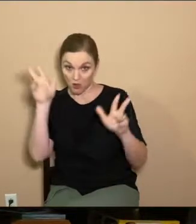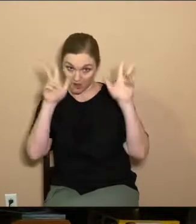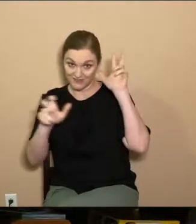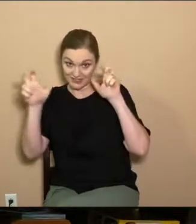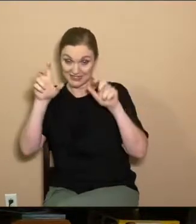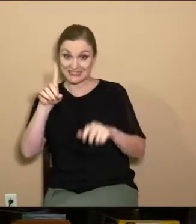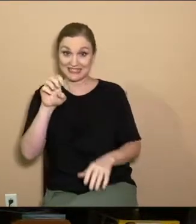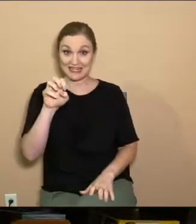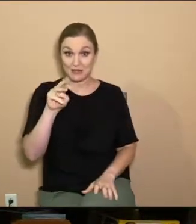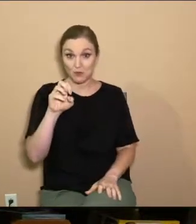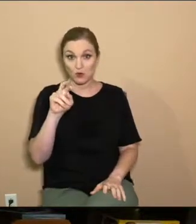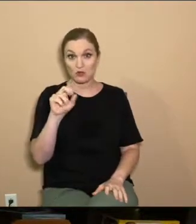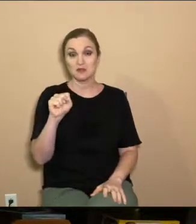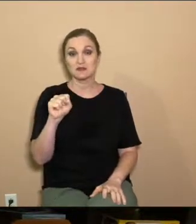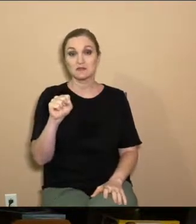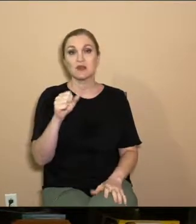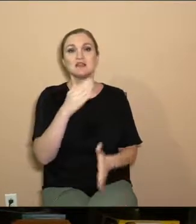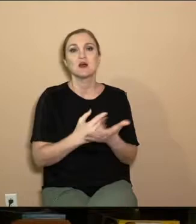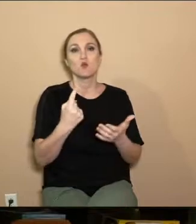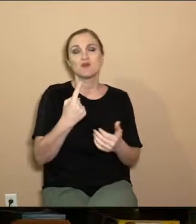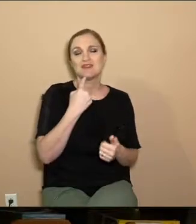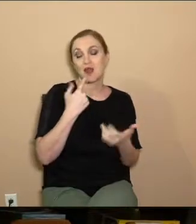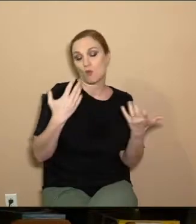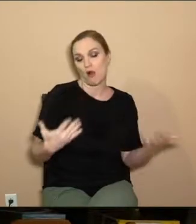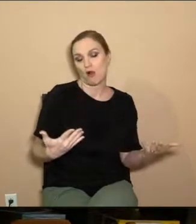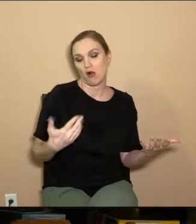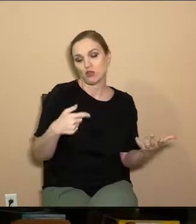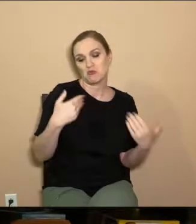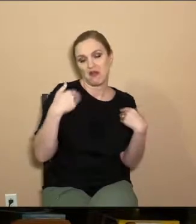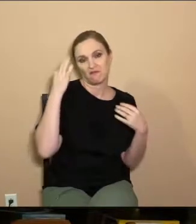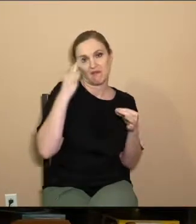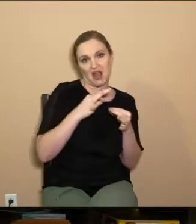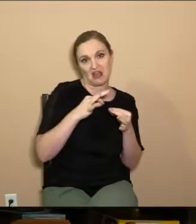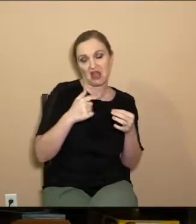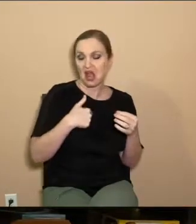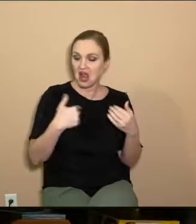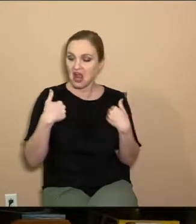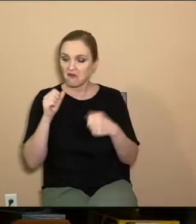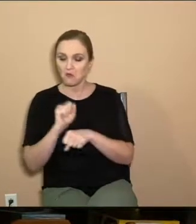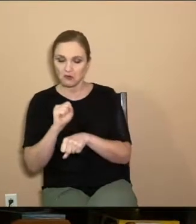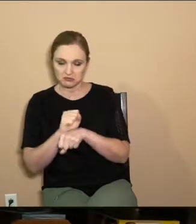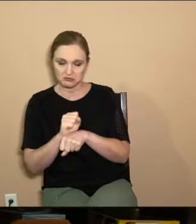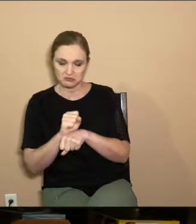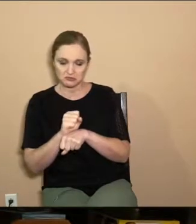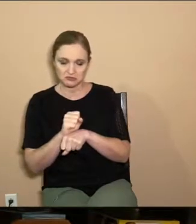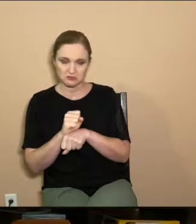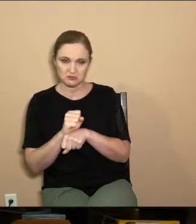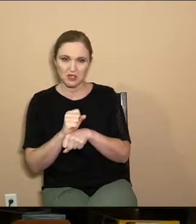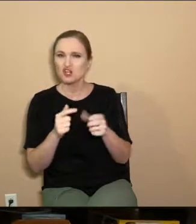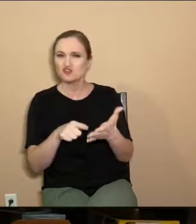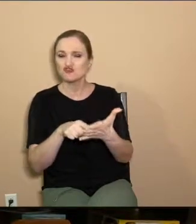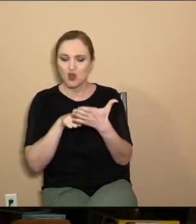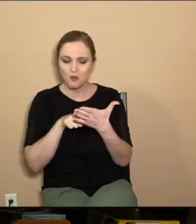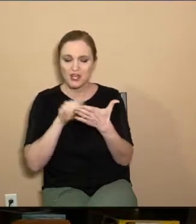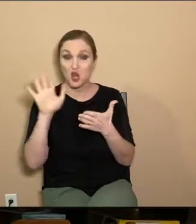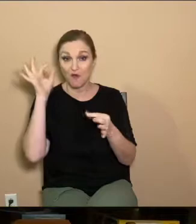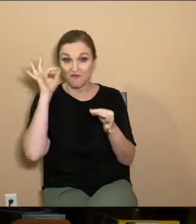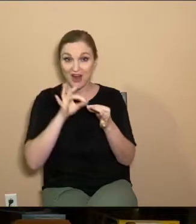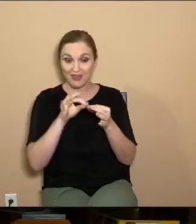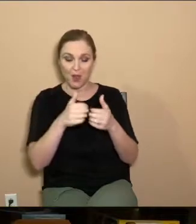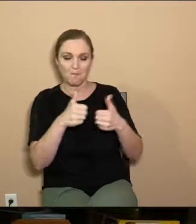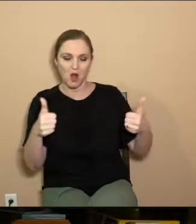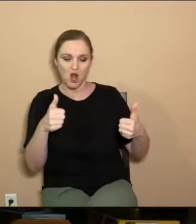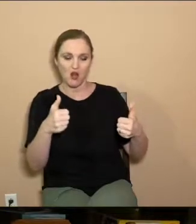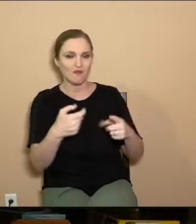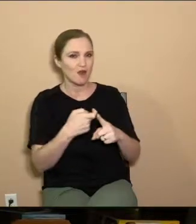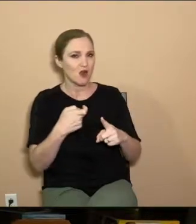He says, but someone will say, well, you have faith and I have works. Show me your faith apart from your